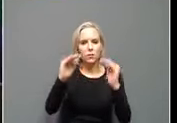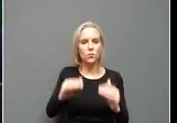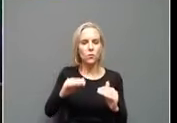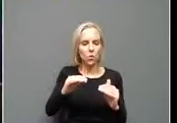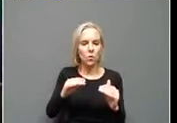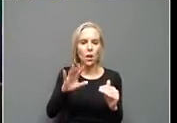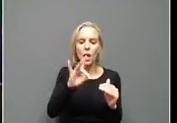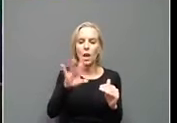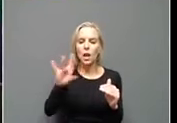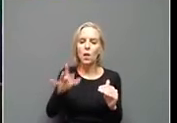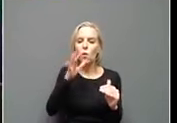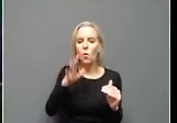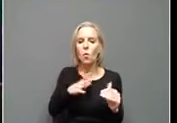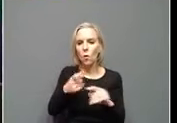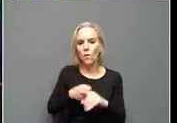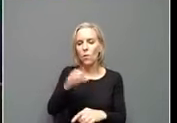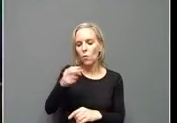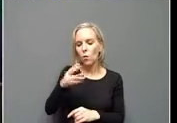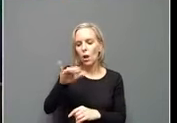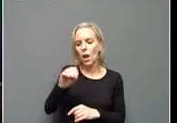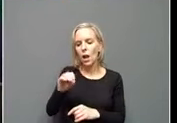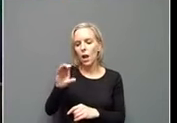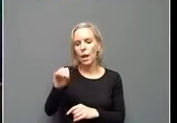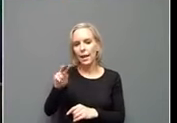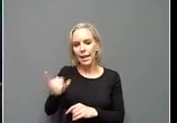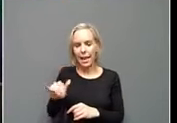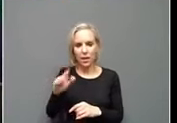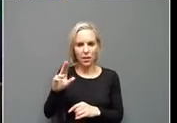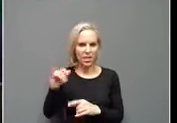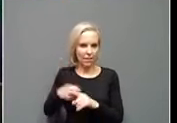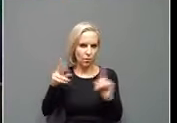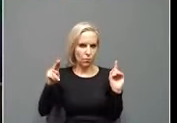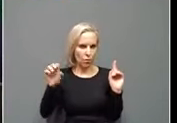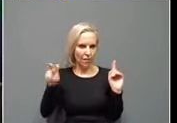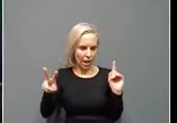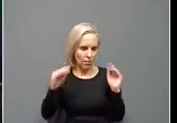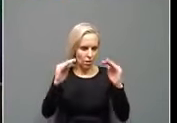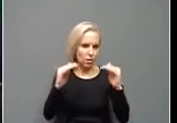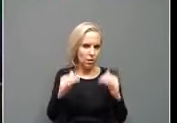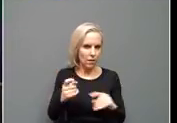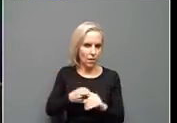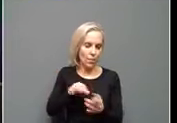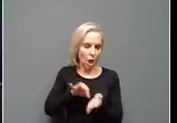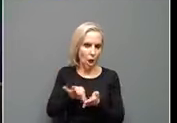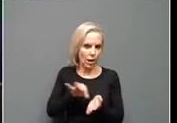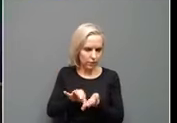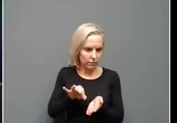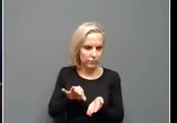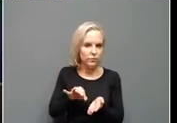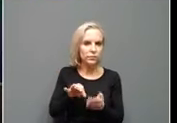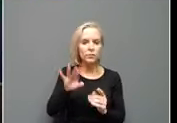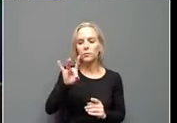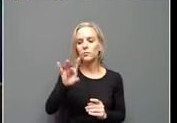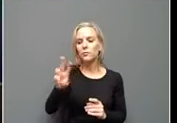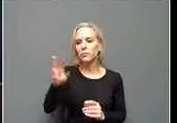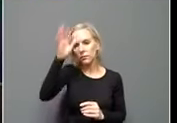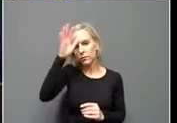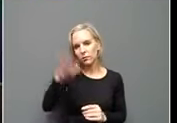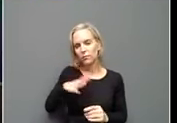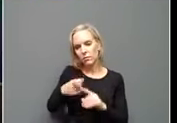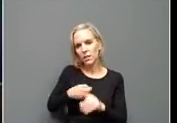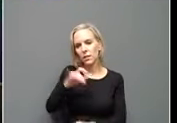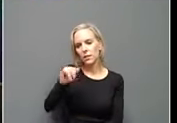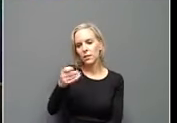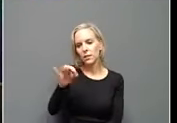88-year-old woman from Ohio County, that is a November death. And then from our audit, an 86-year-old man from Jefferson